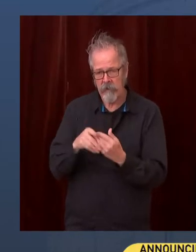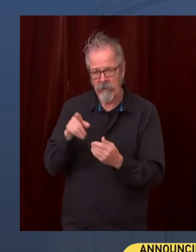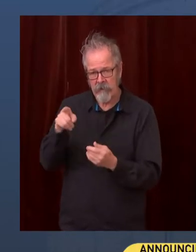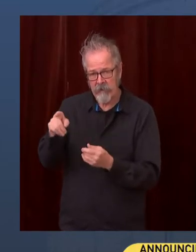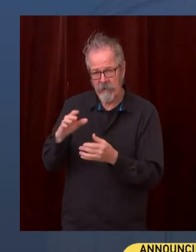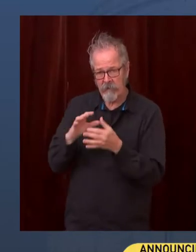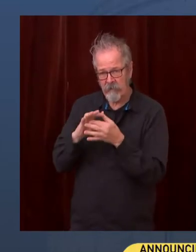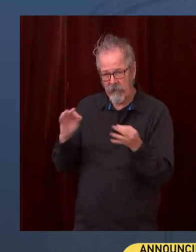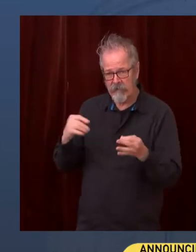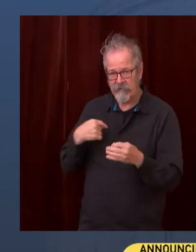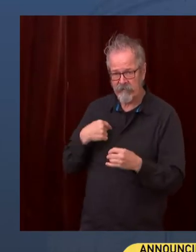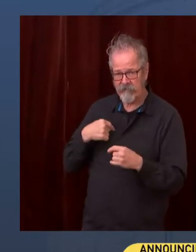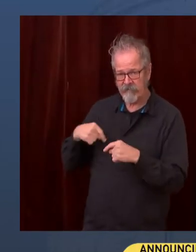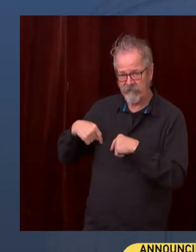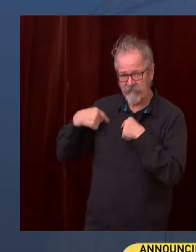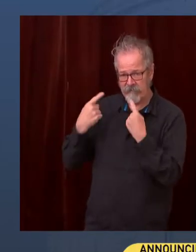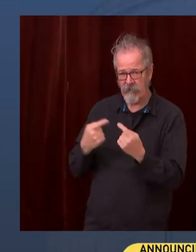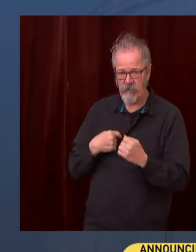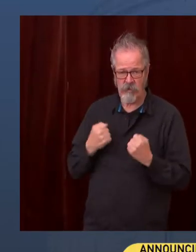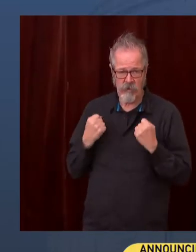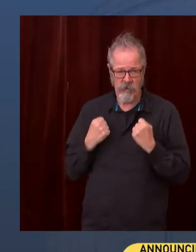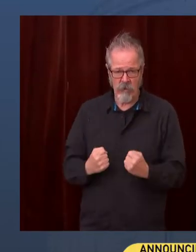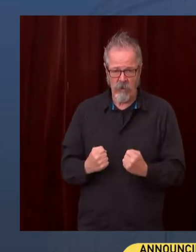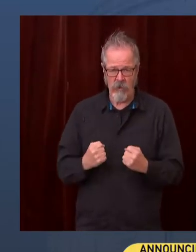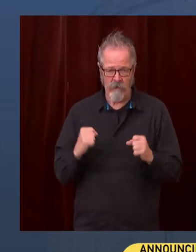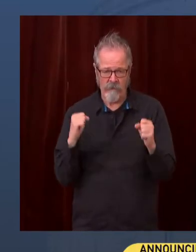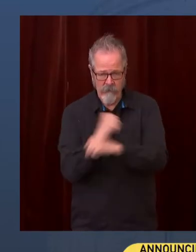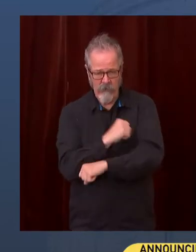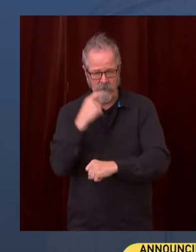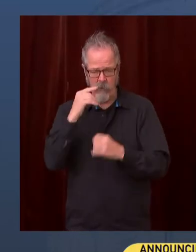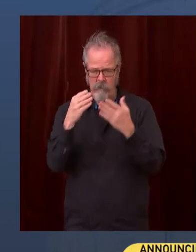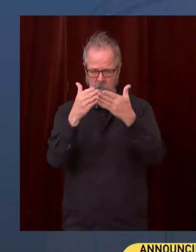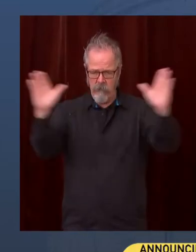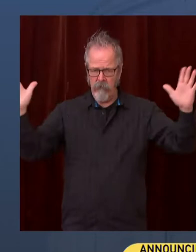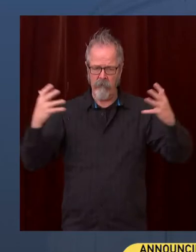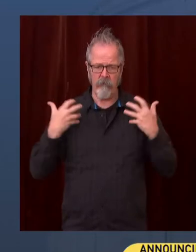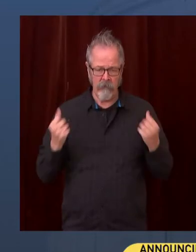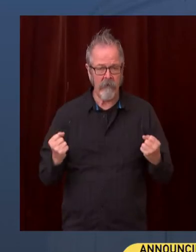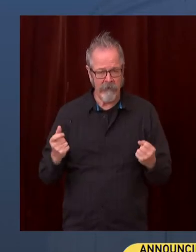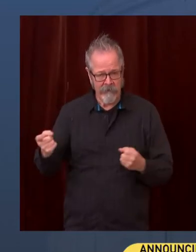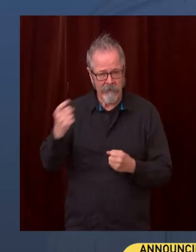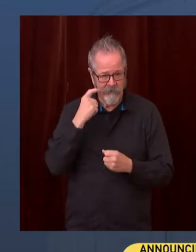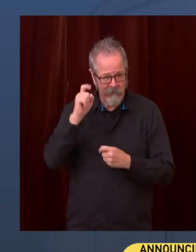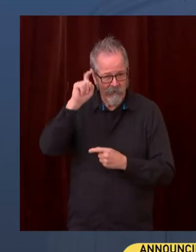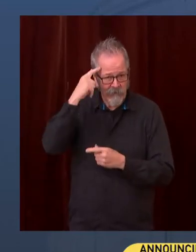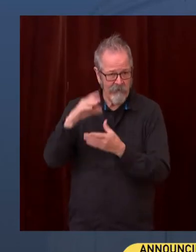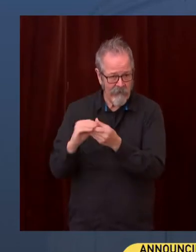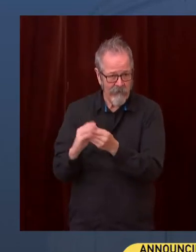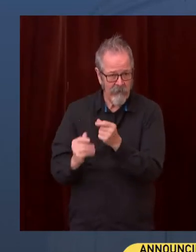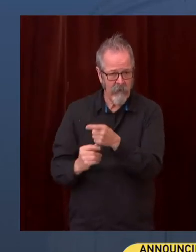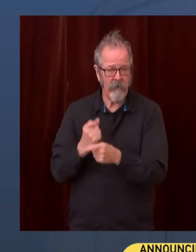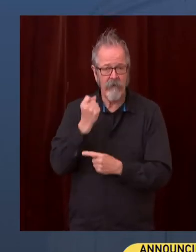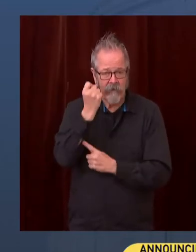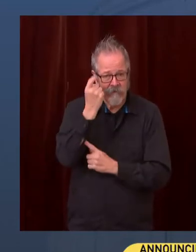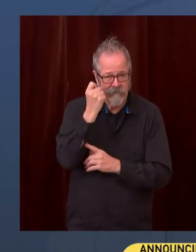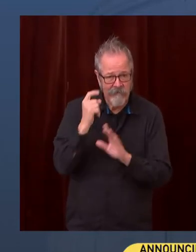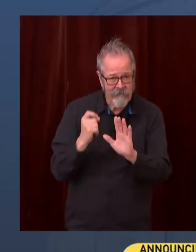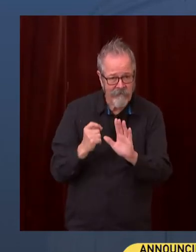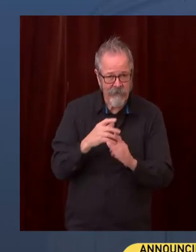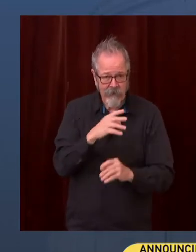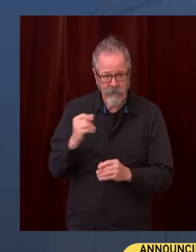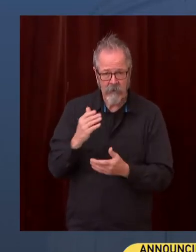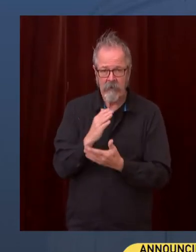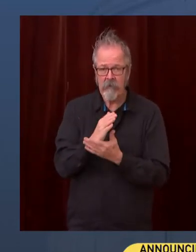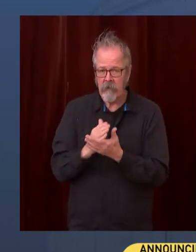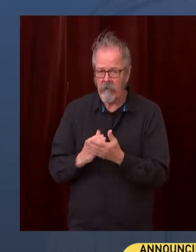and the importance of prevention, the importance of government working together at the federal, state, and local